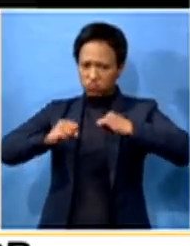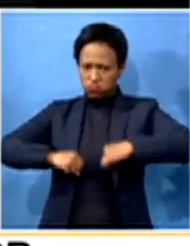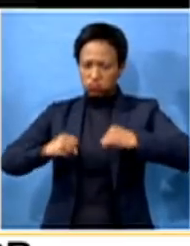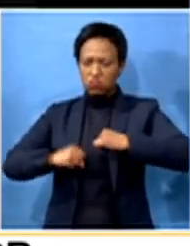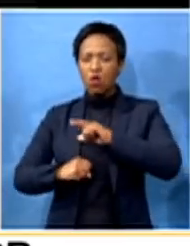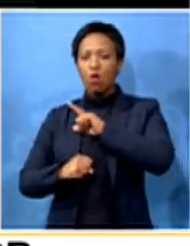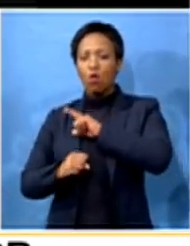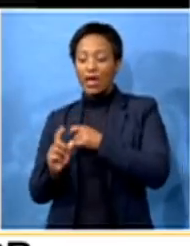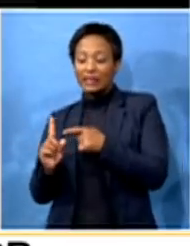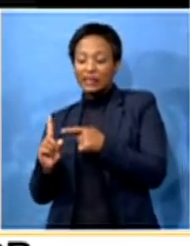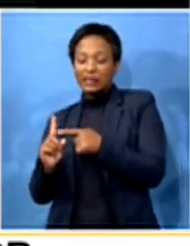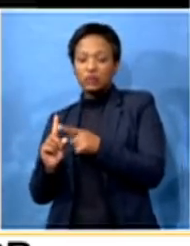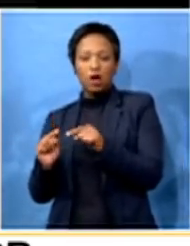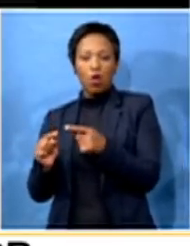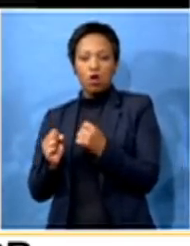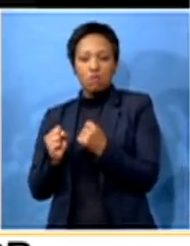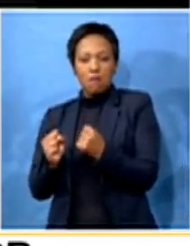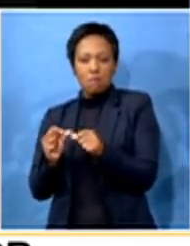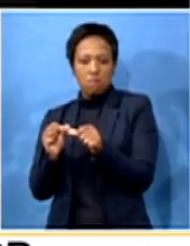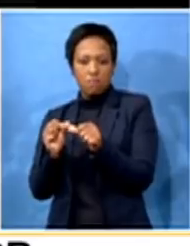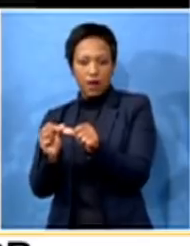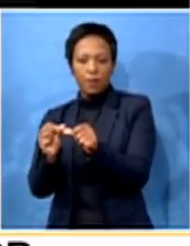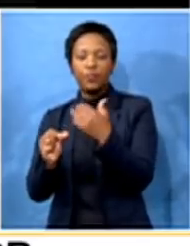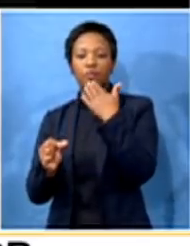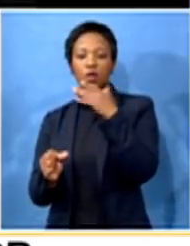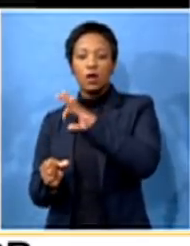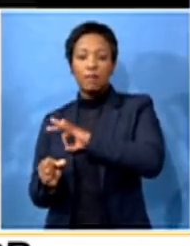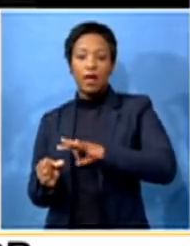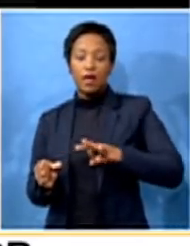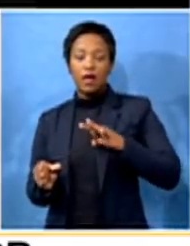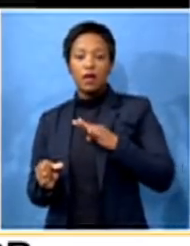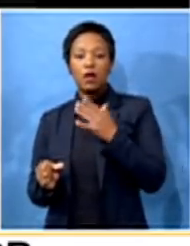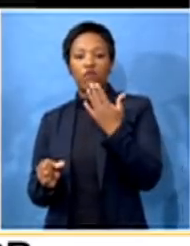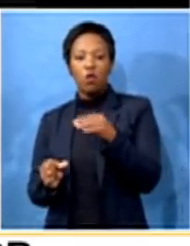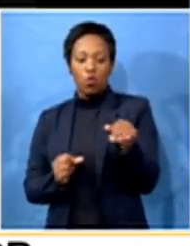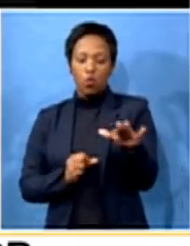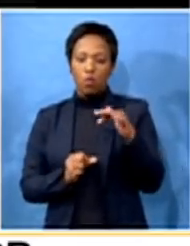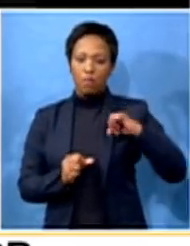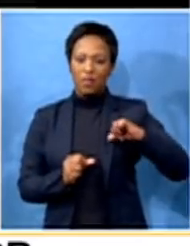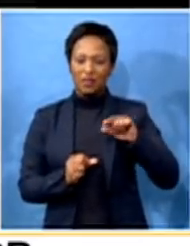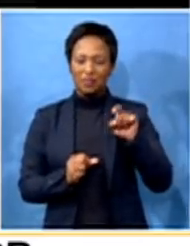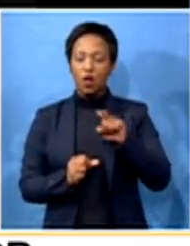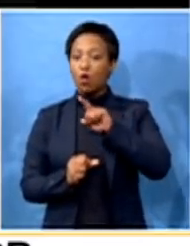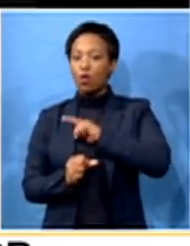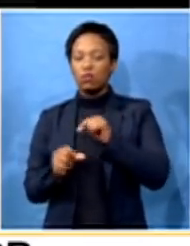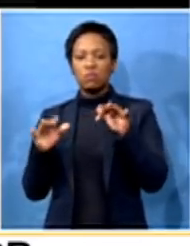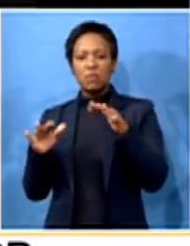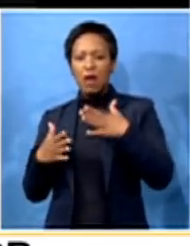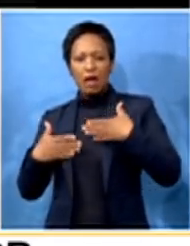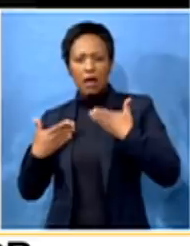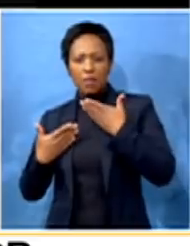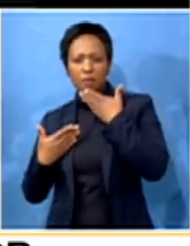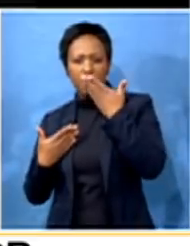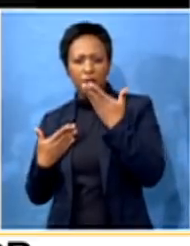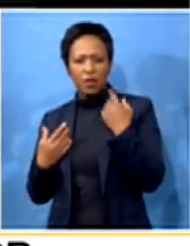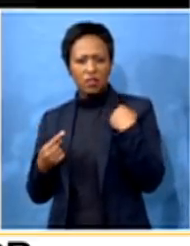Ms. Gumete couldn't remain, stay on as the mayor of Etteguini, was because of the people's unhappiness with her, when